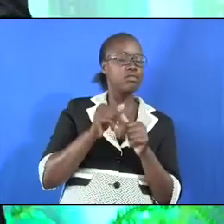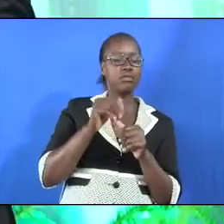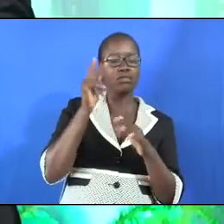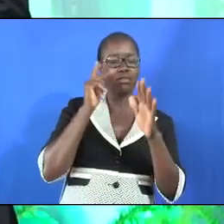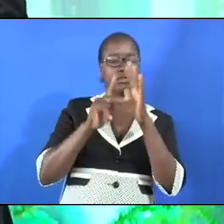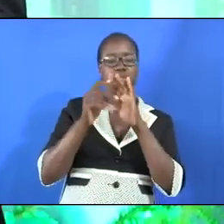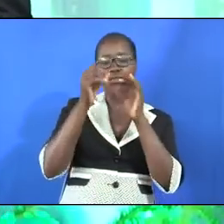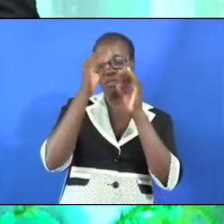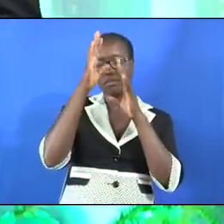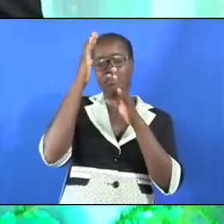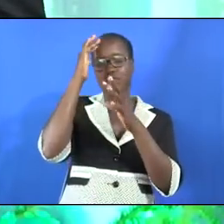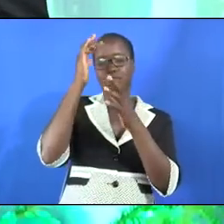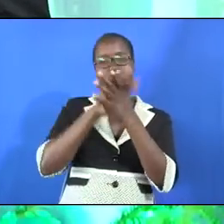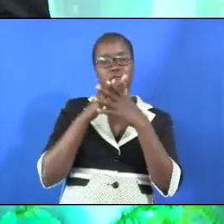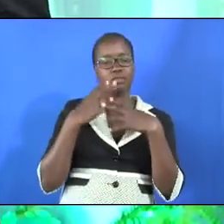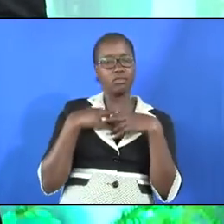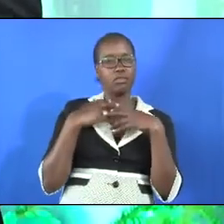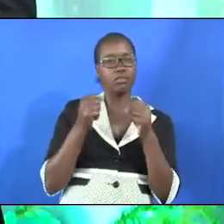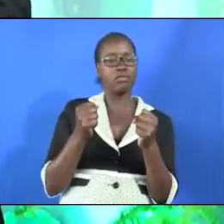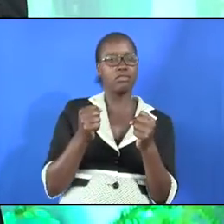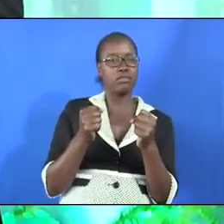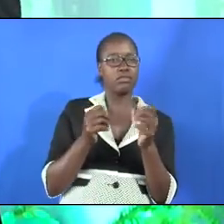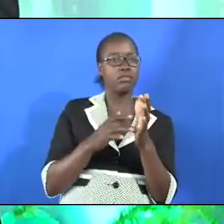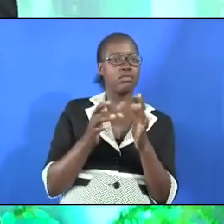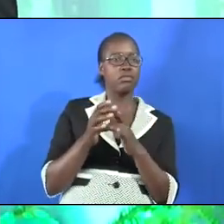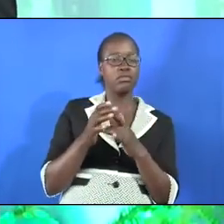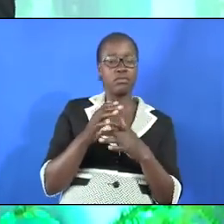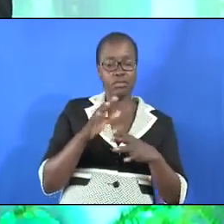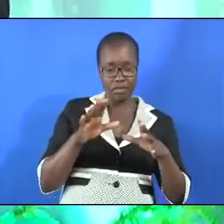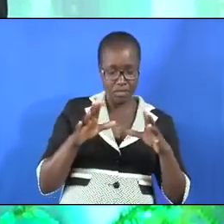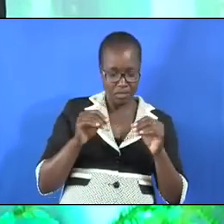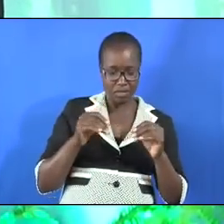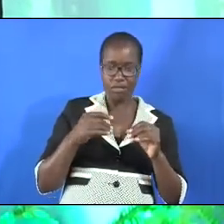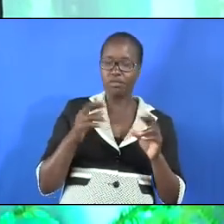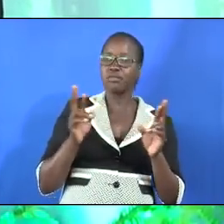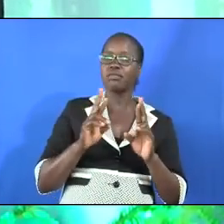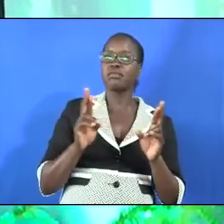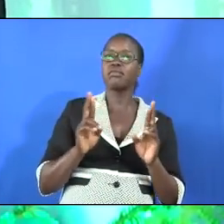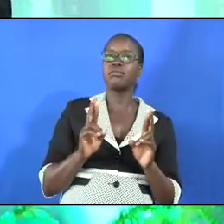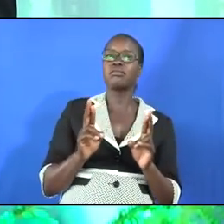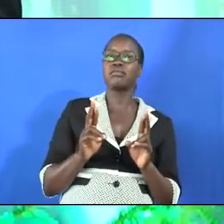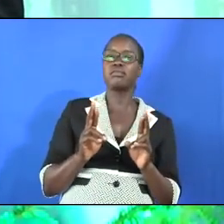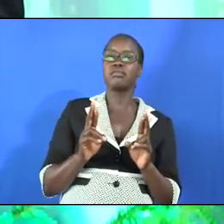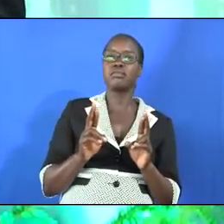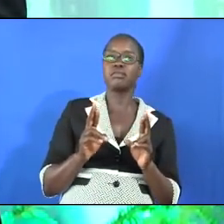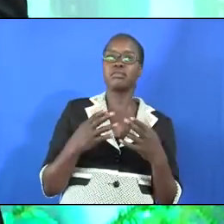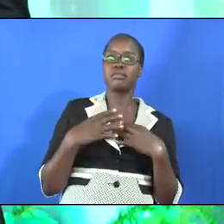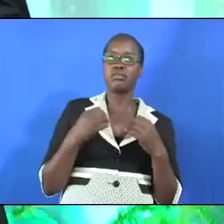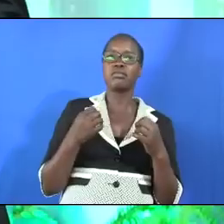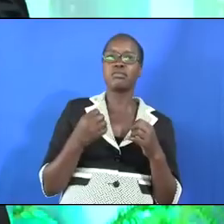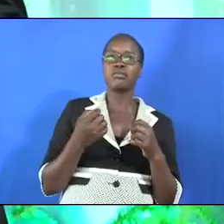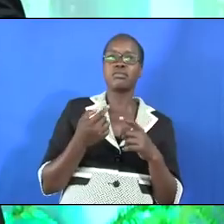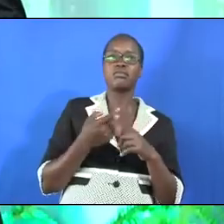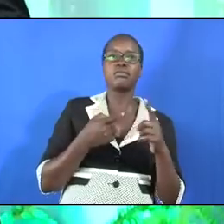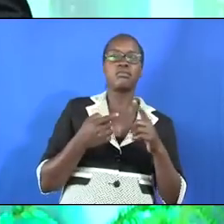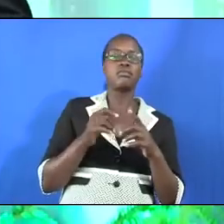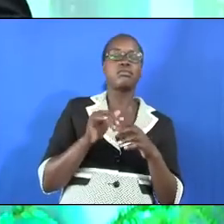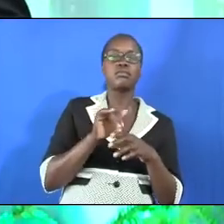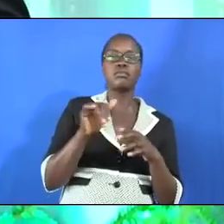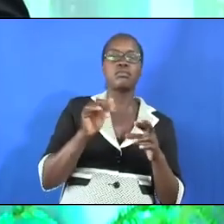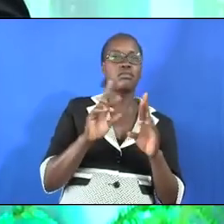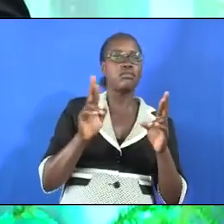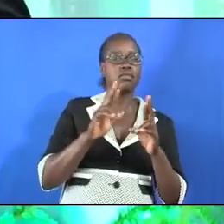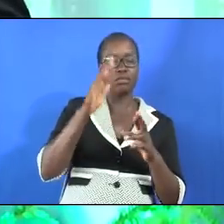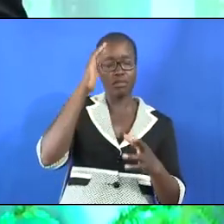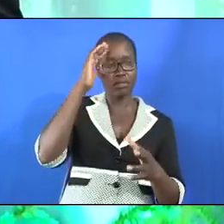on believing he was healed Jesus is submitting his offering that healing comes to those who are able to